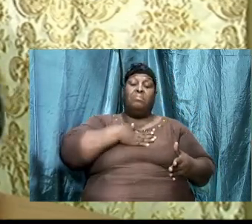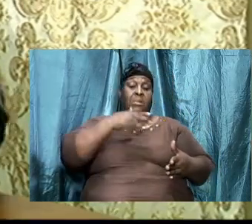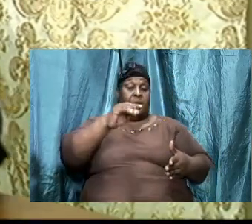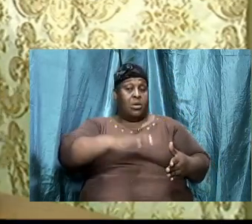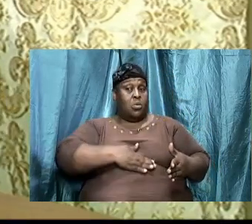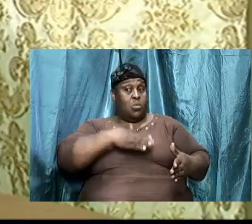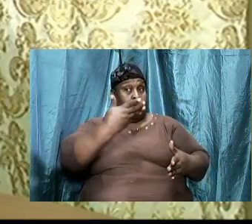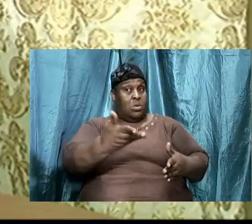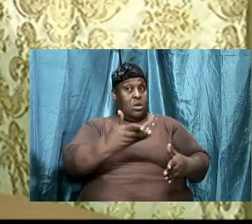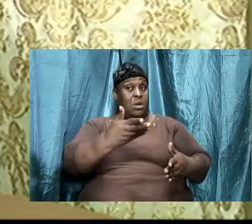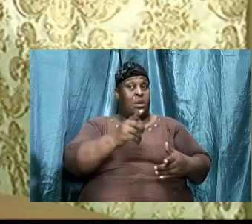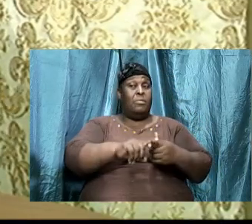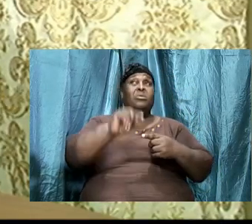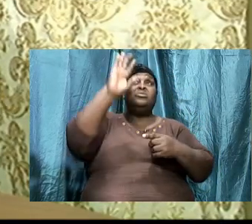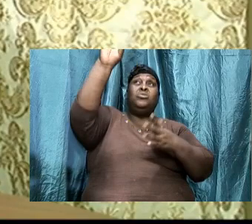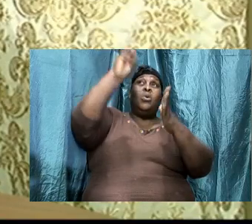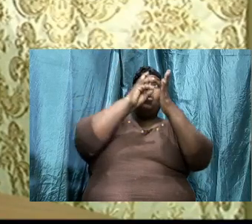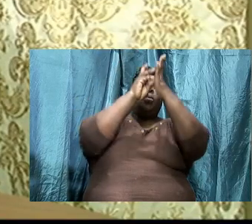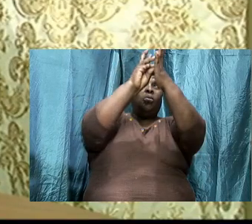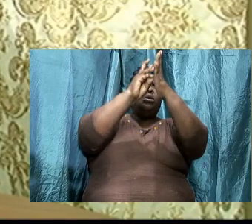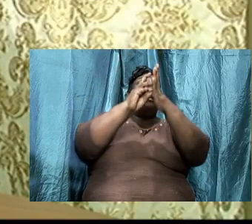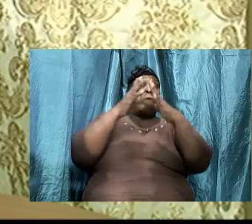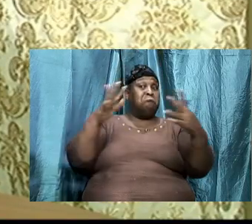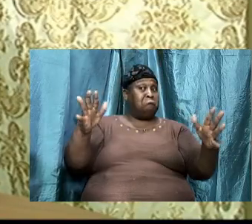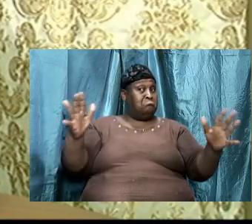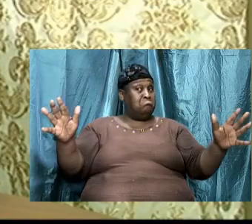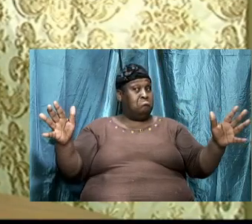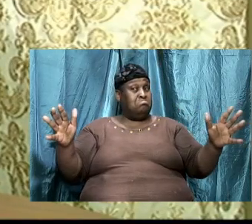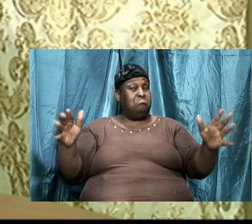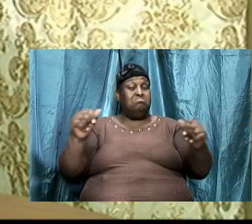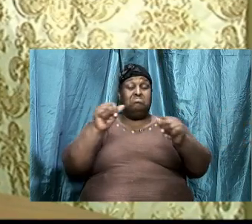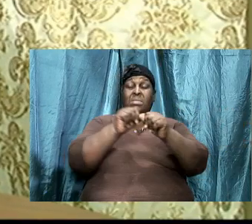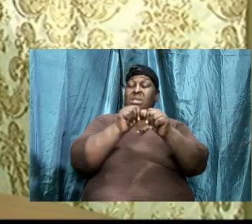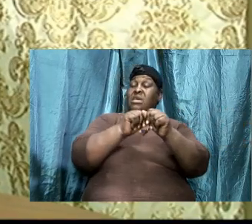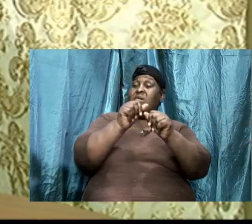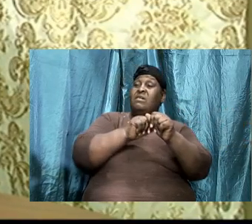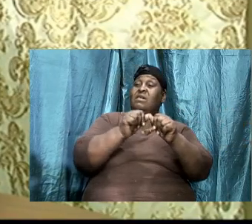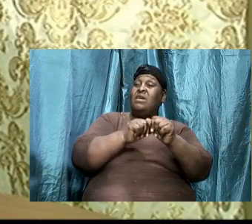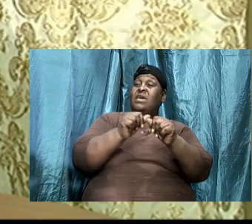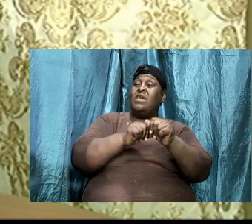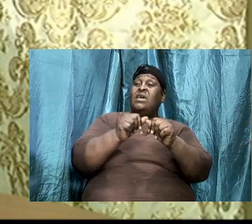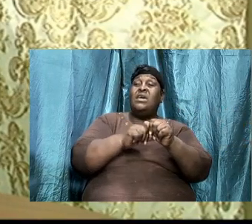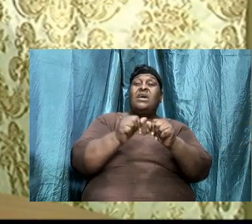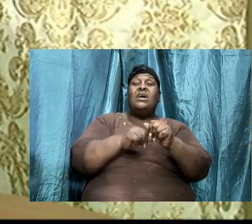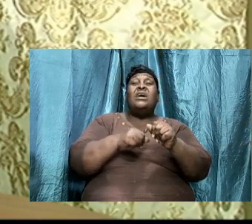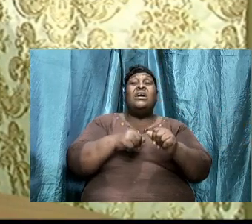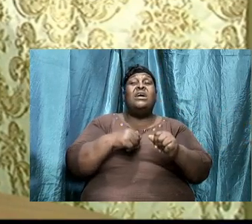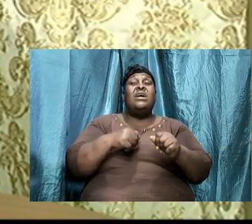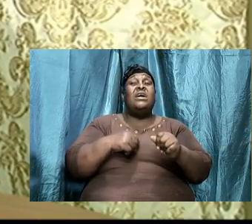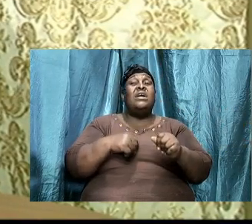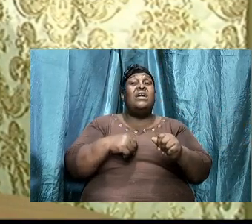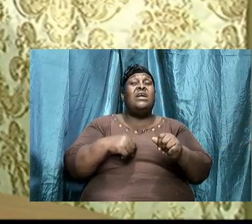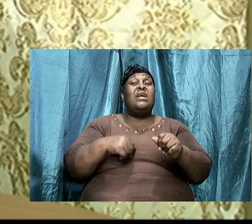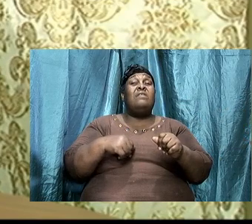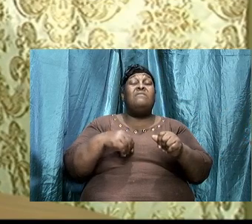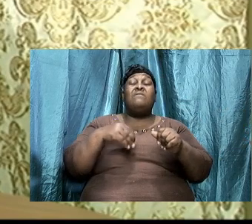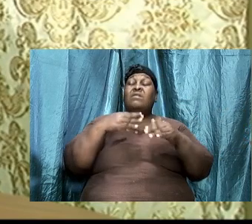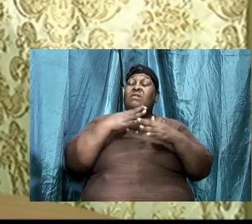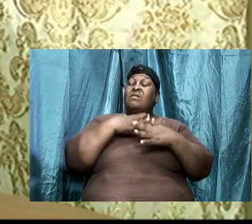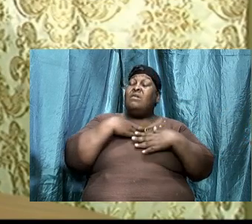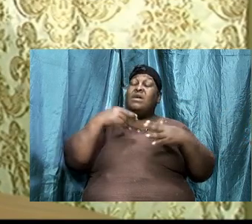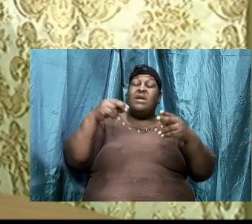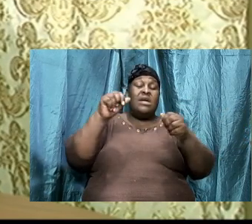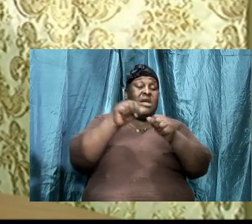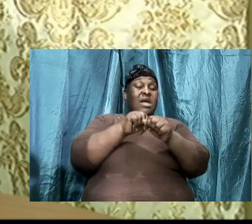in every aspect of our life, if we say that we love Jesus, every aspect of our life, we are in that time, in that